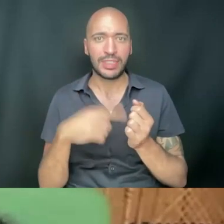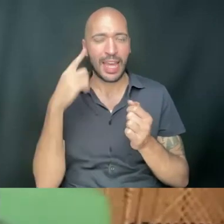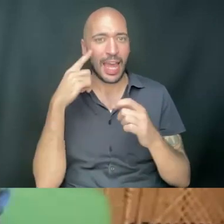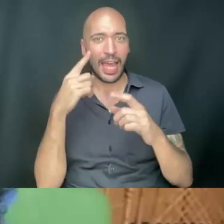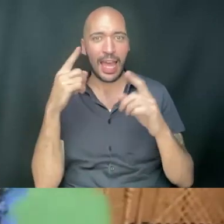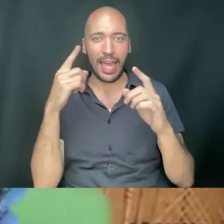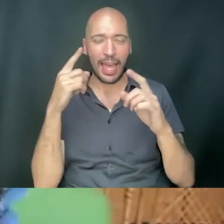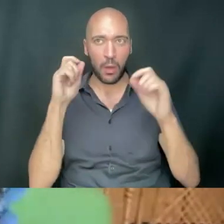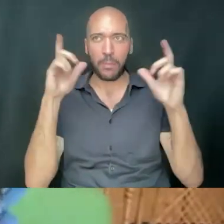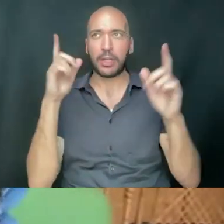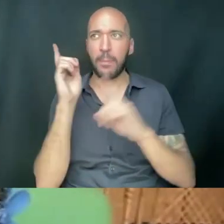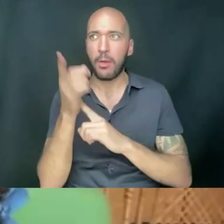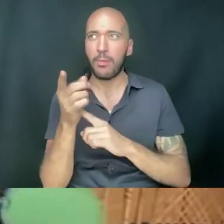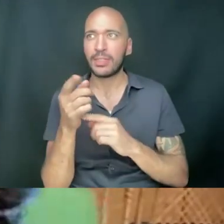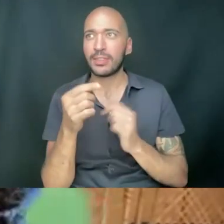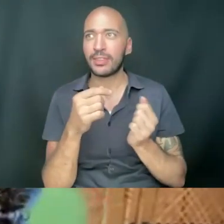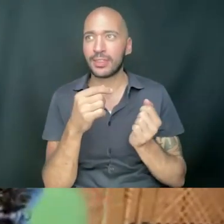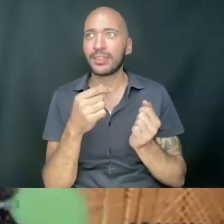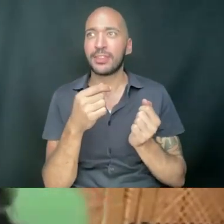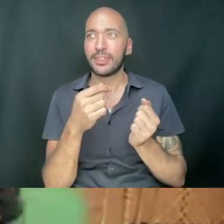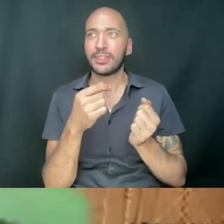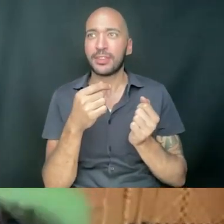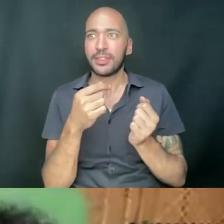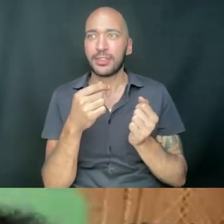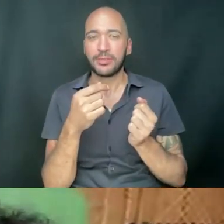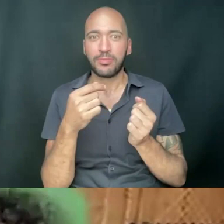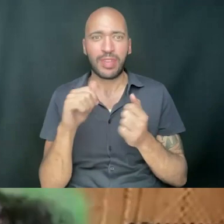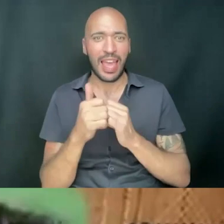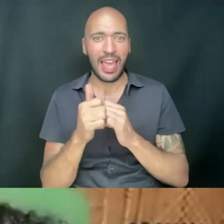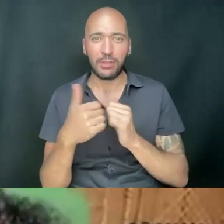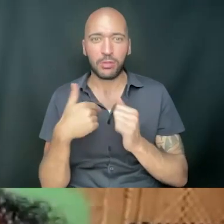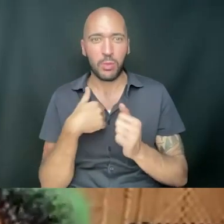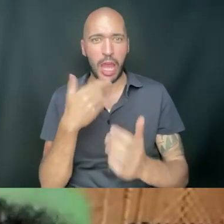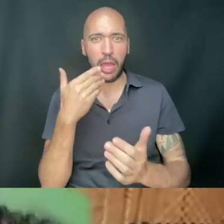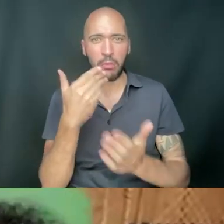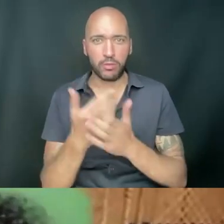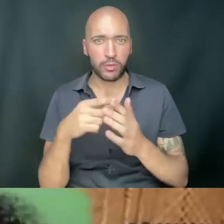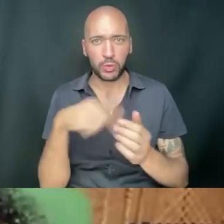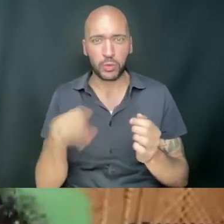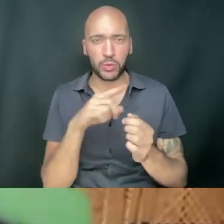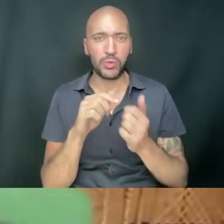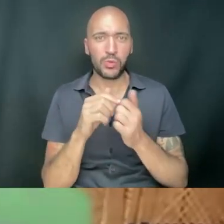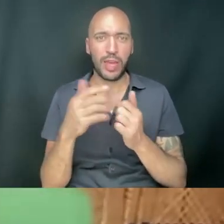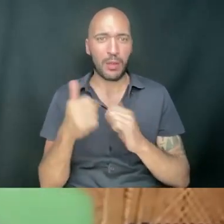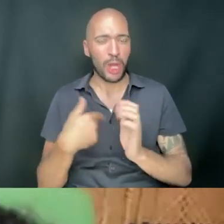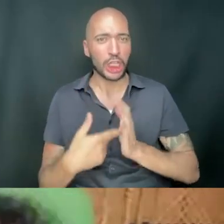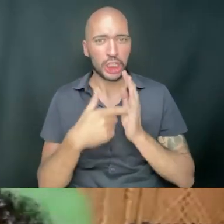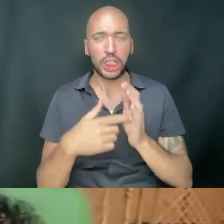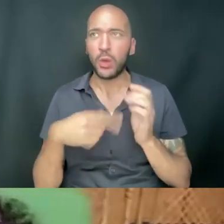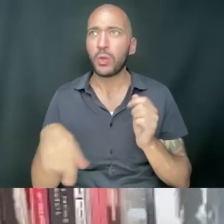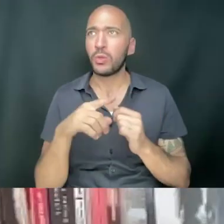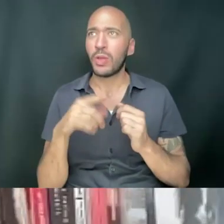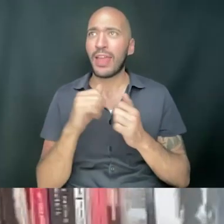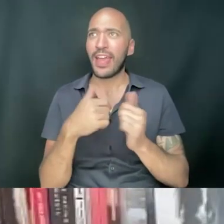which is, like, how do we make sure, like, you know, my, my interest was, like, how do I, how do I prove to you? How do I show you? What can I do to show you that I care?